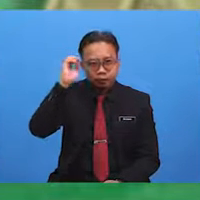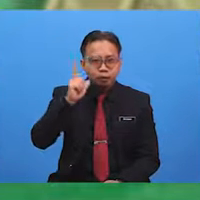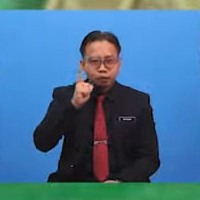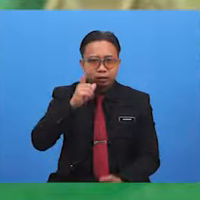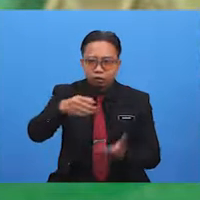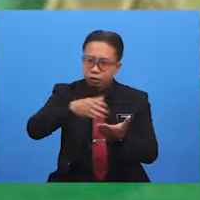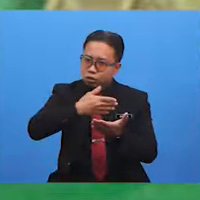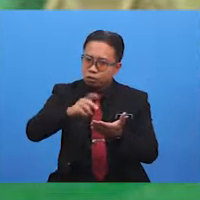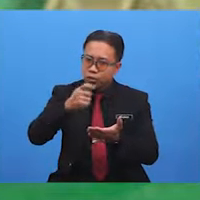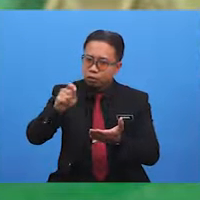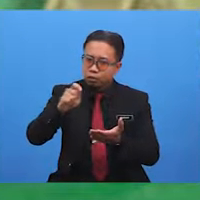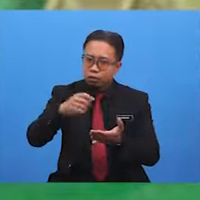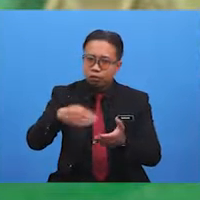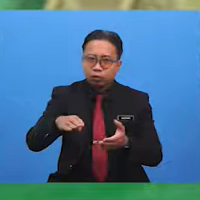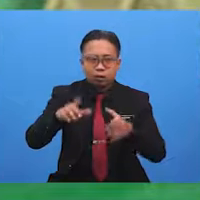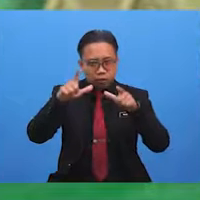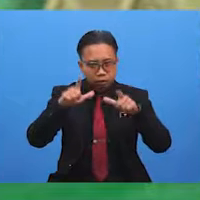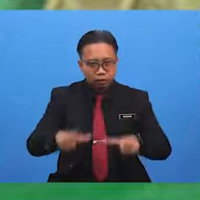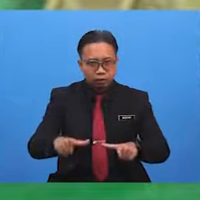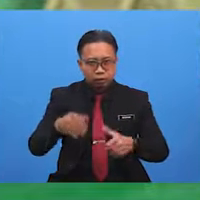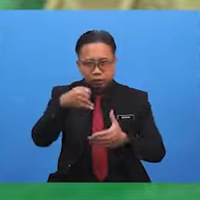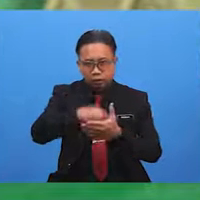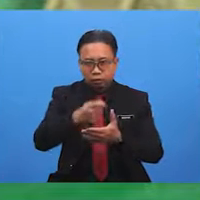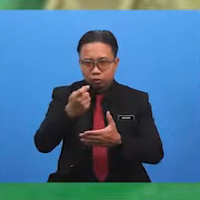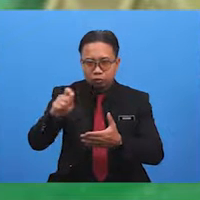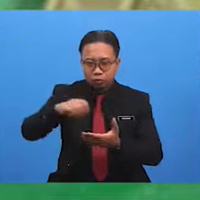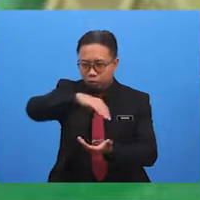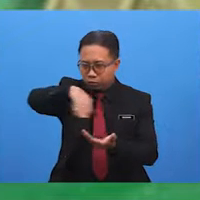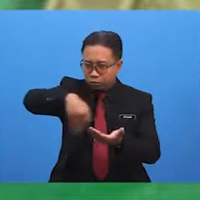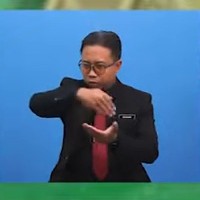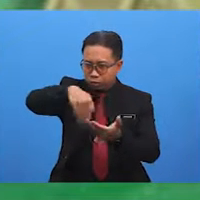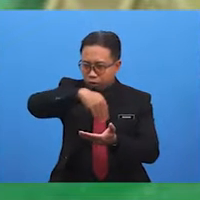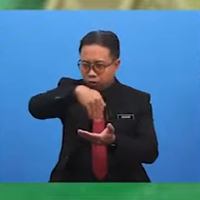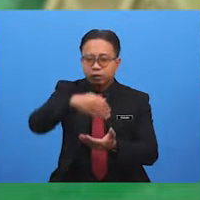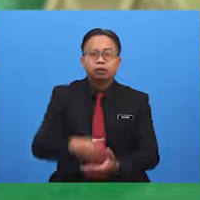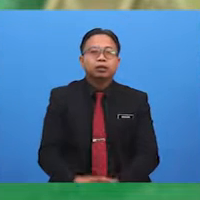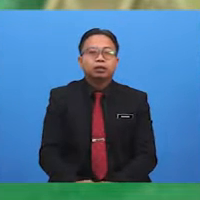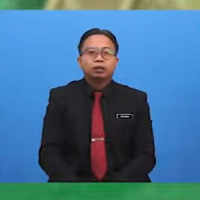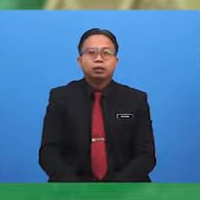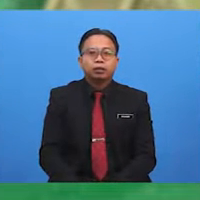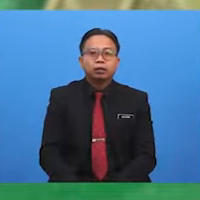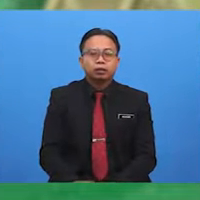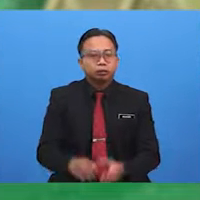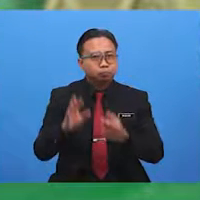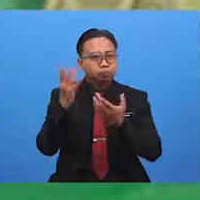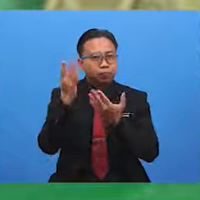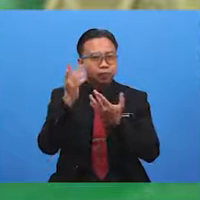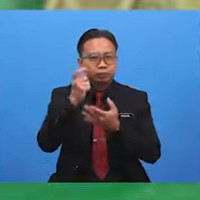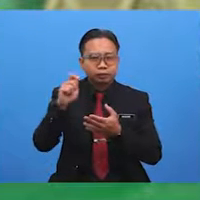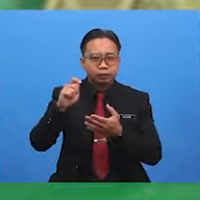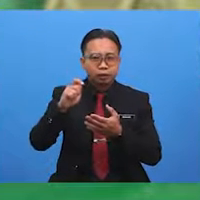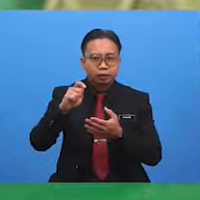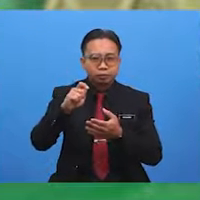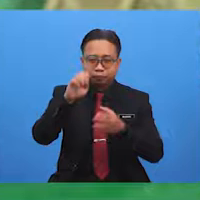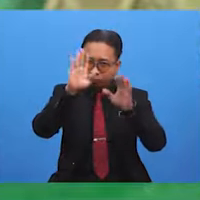and put the curtains into the washing machine. While waiting for the curtains to